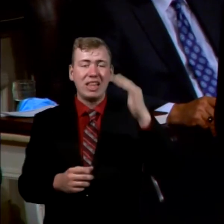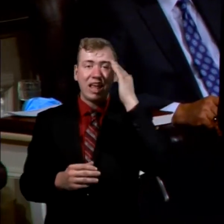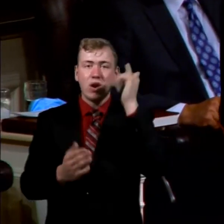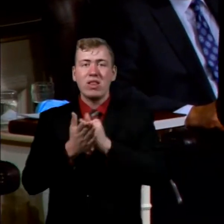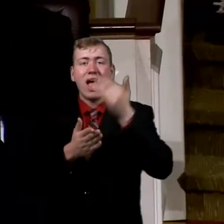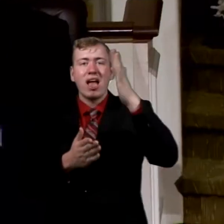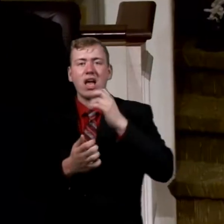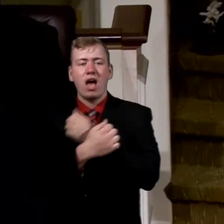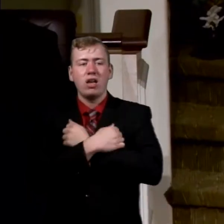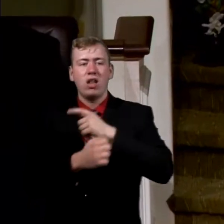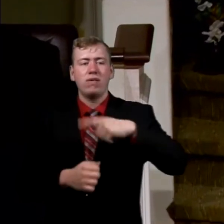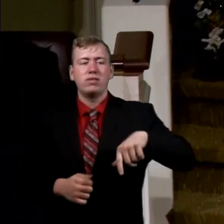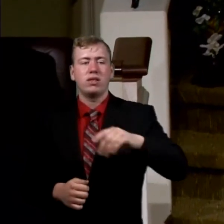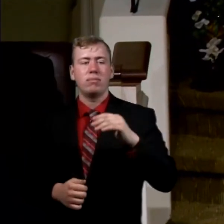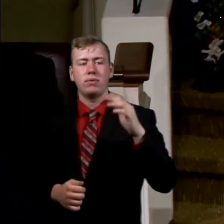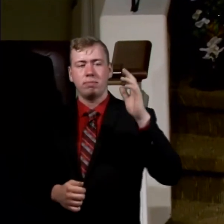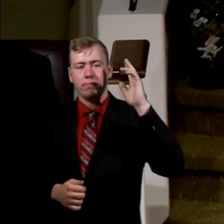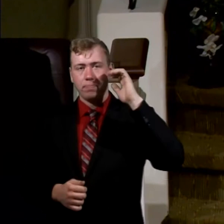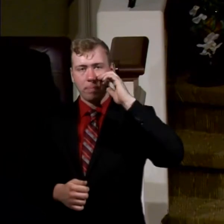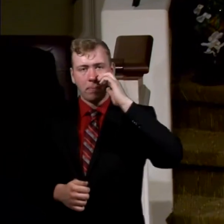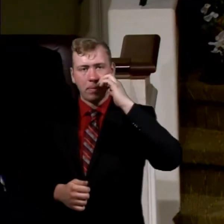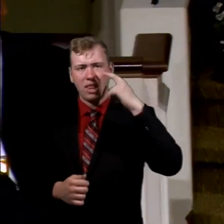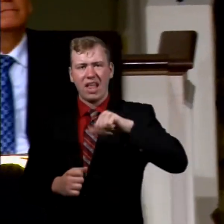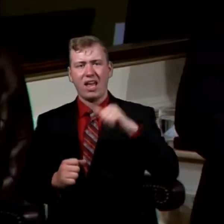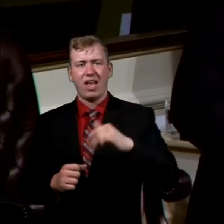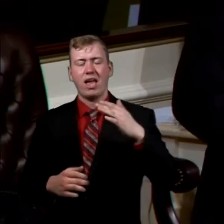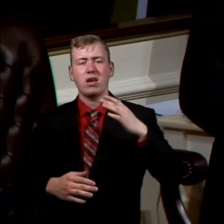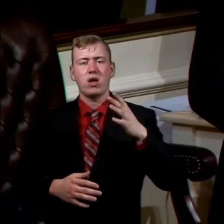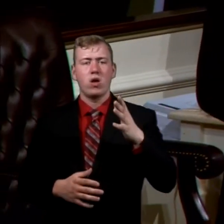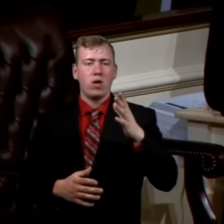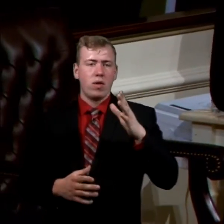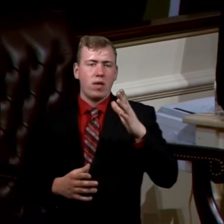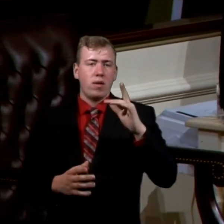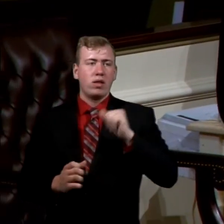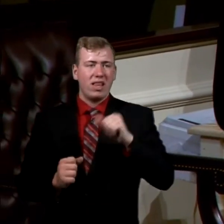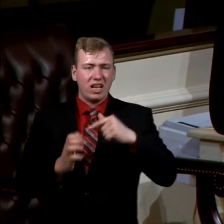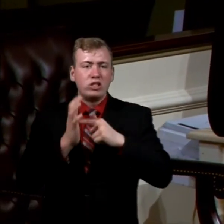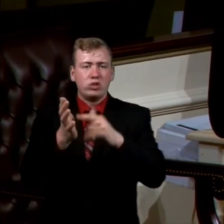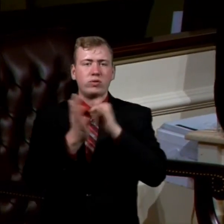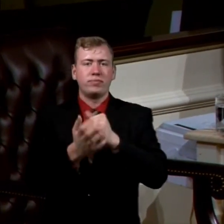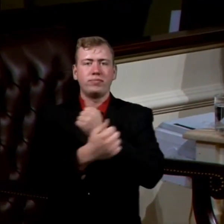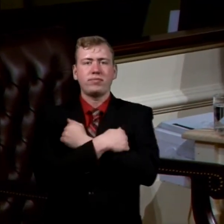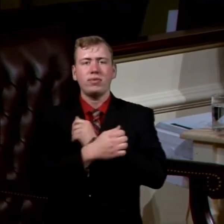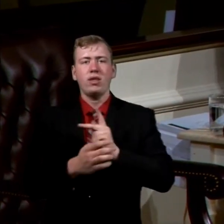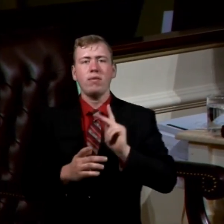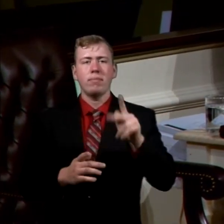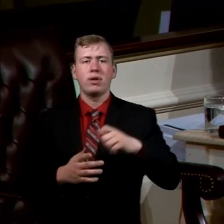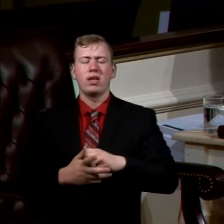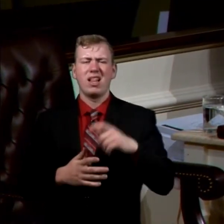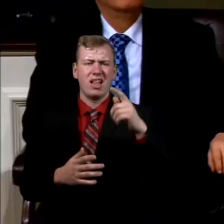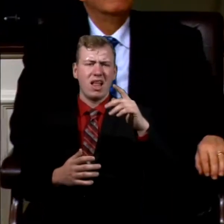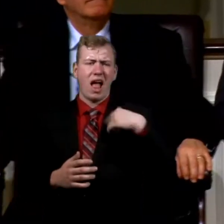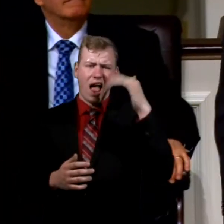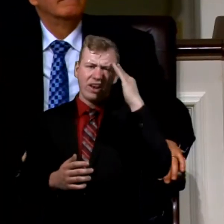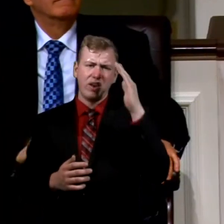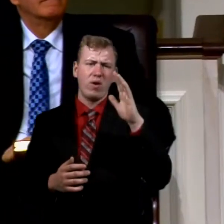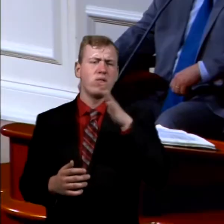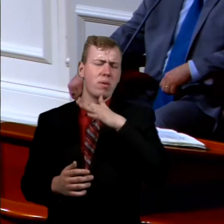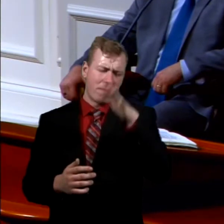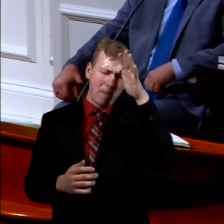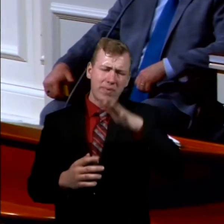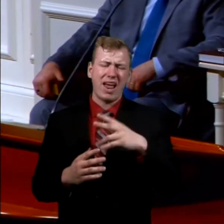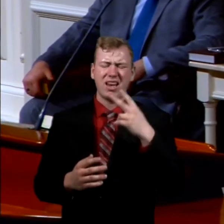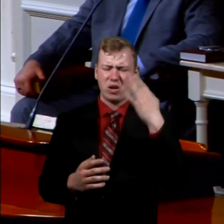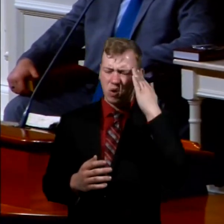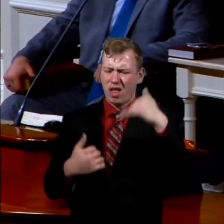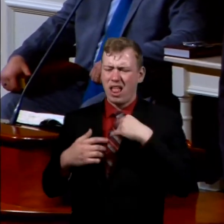God loves them and they can reciprocate that love. I think Amram and Jochebed, they certainly had some perception. They knew they had something special